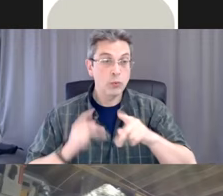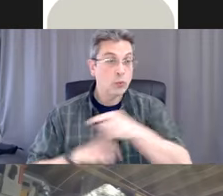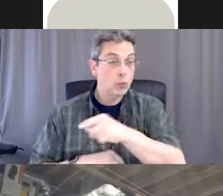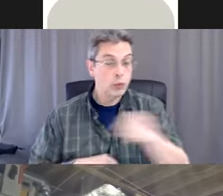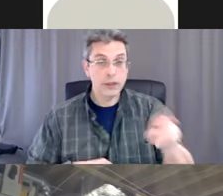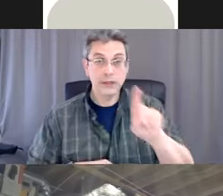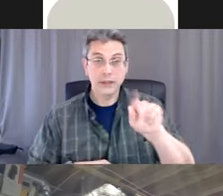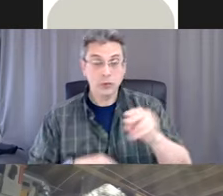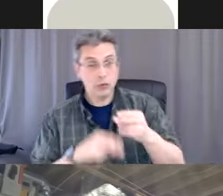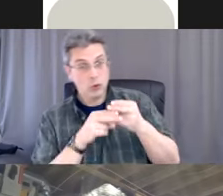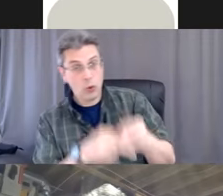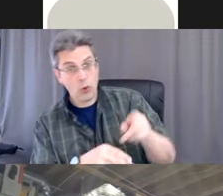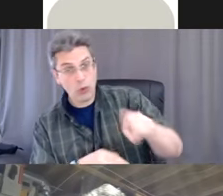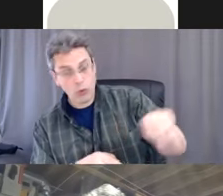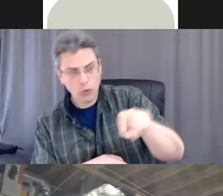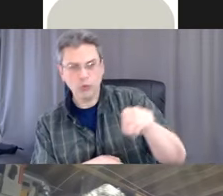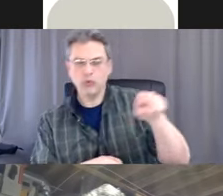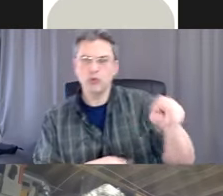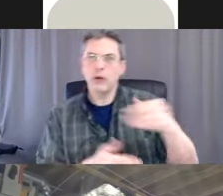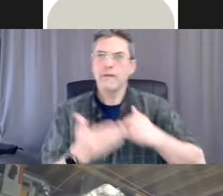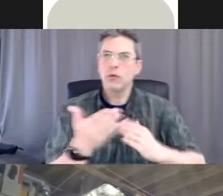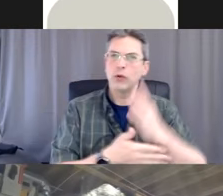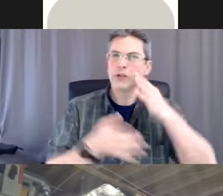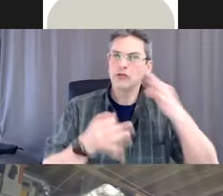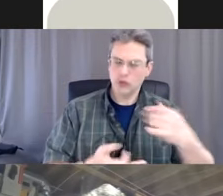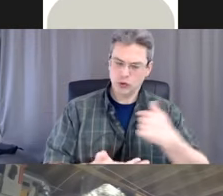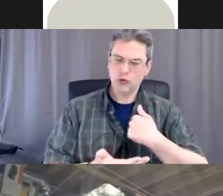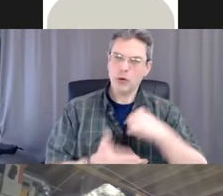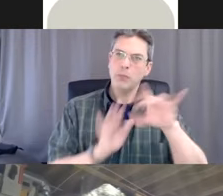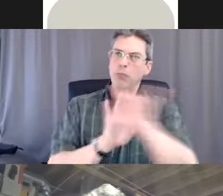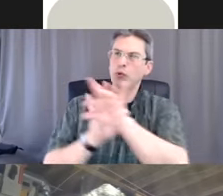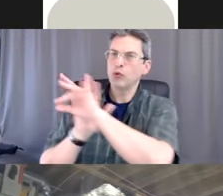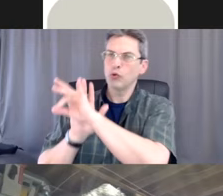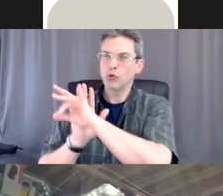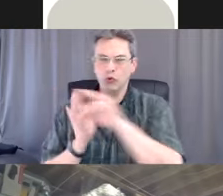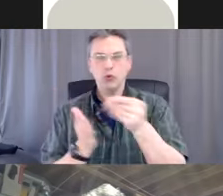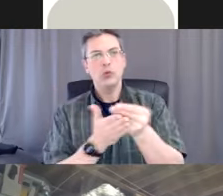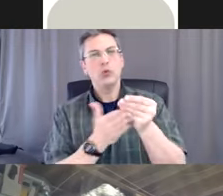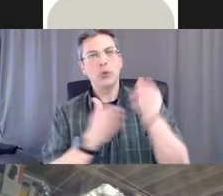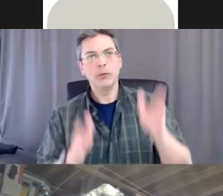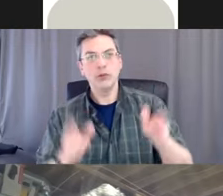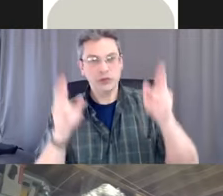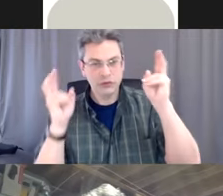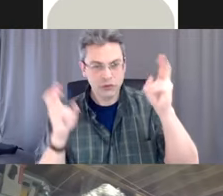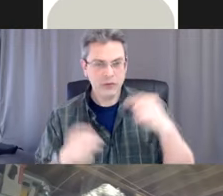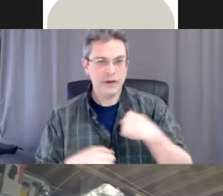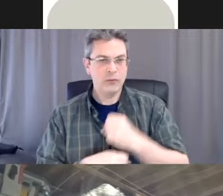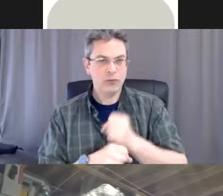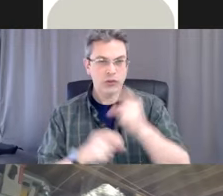are seen as consumers who have the right to examine choices, make decisions,